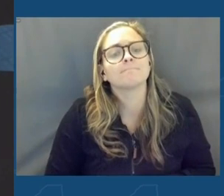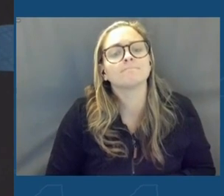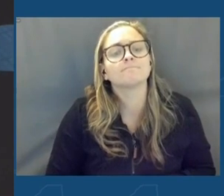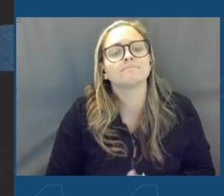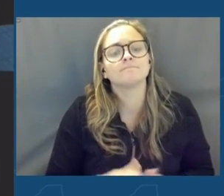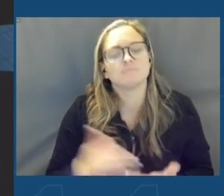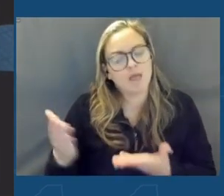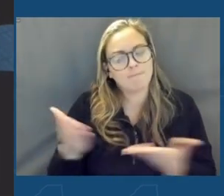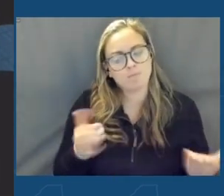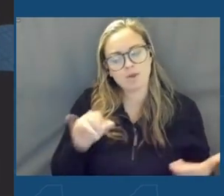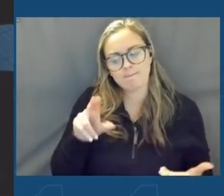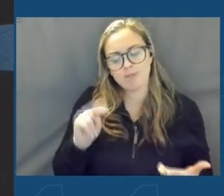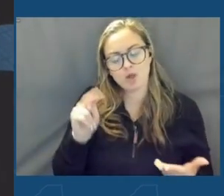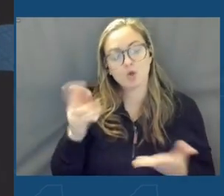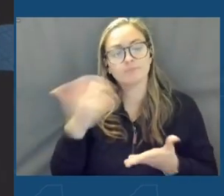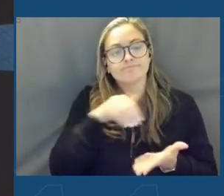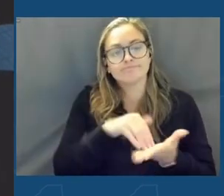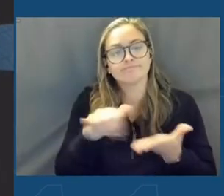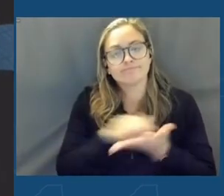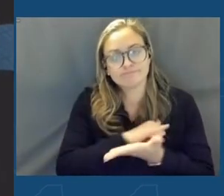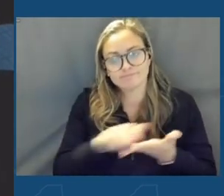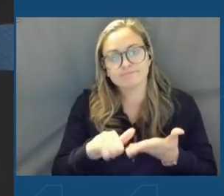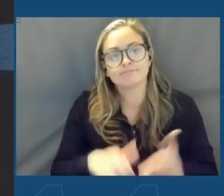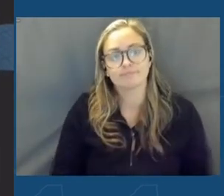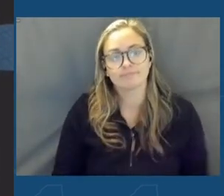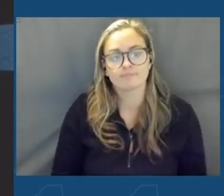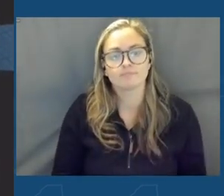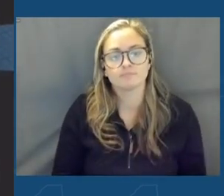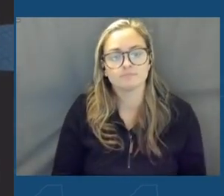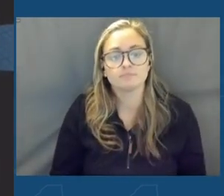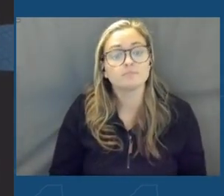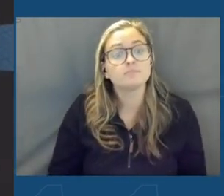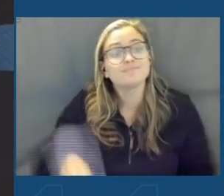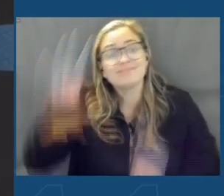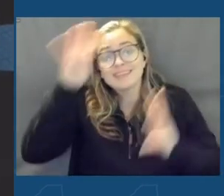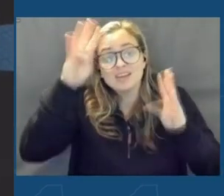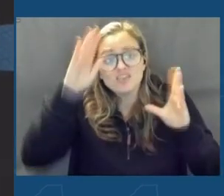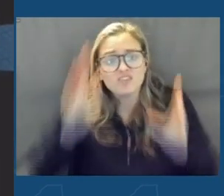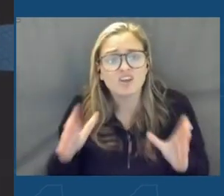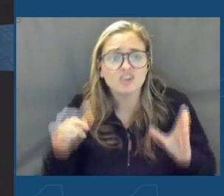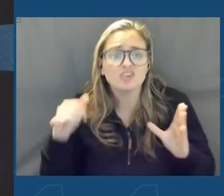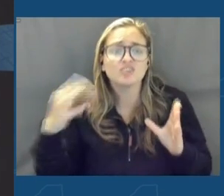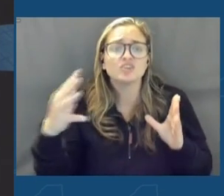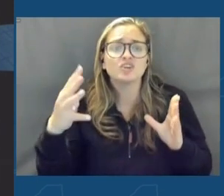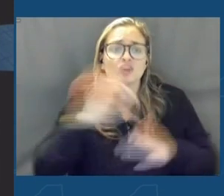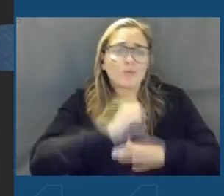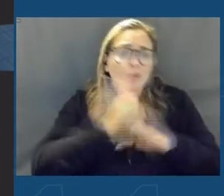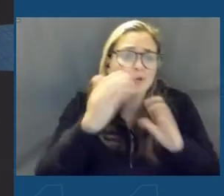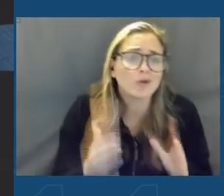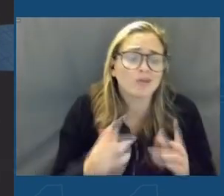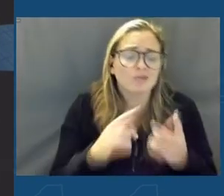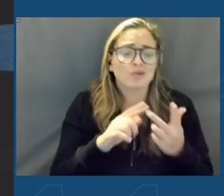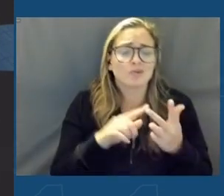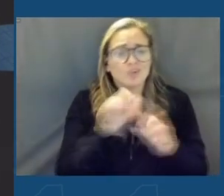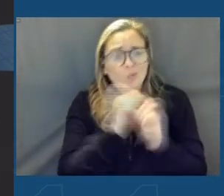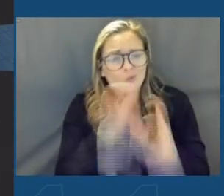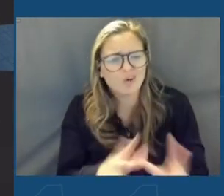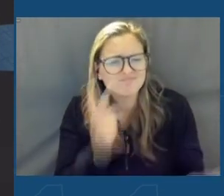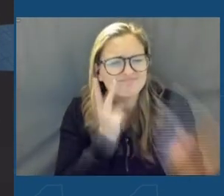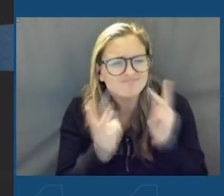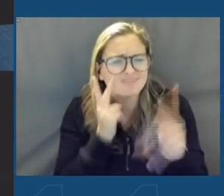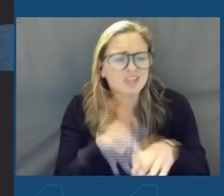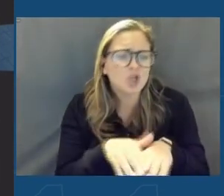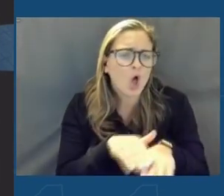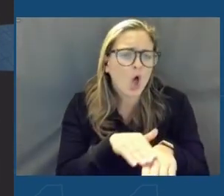Micron to central New York. And to the innovators and job creators and workers that witnessed the slow